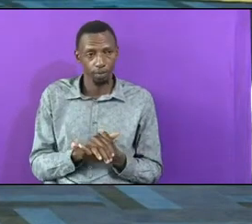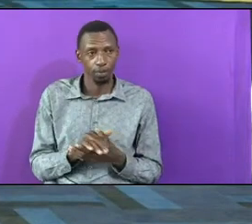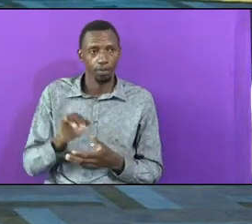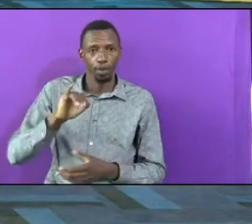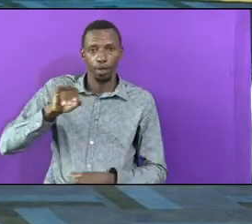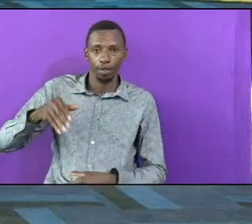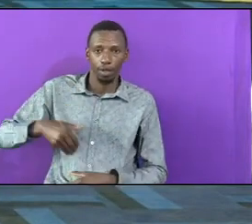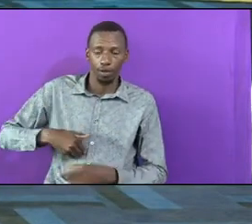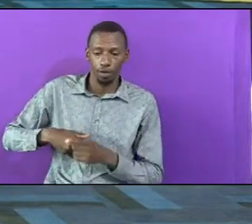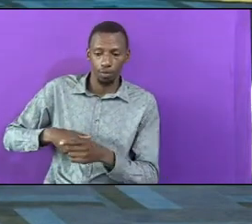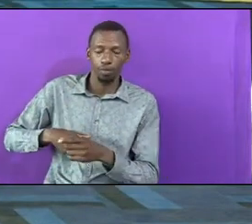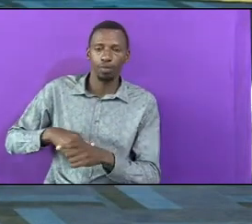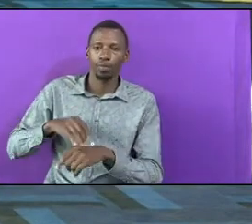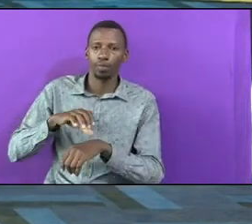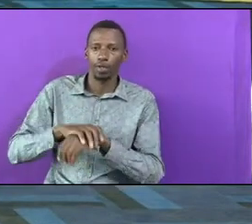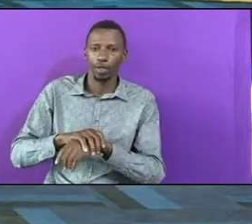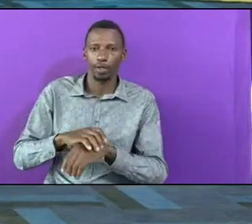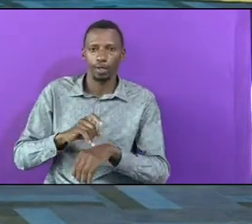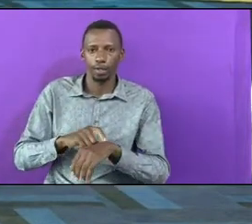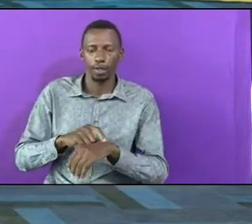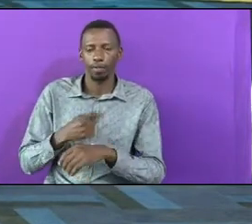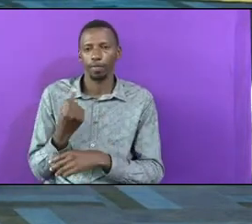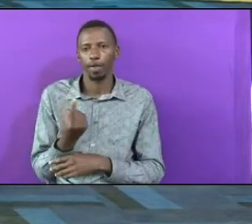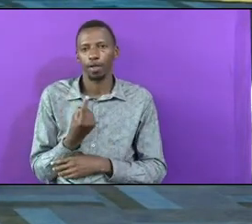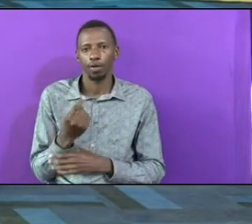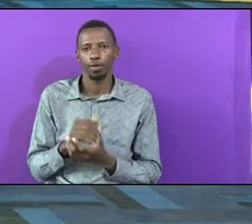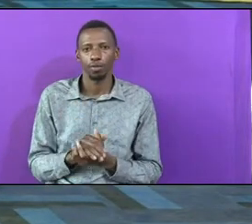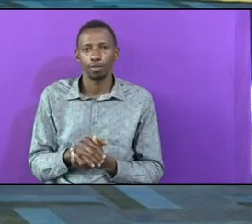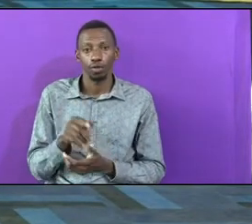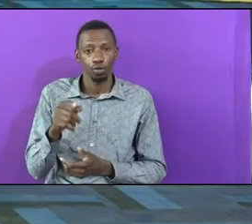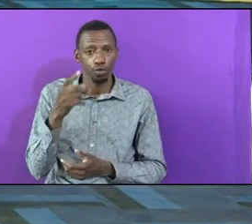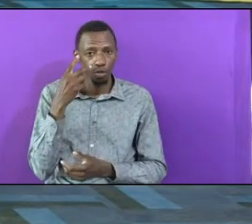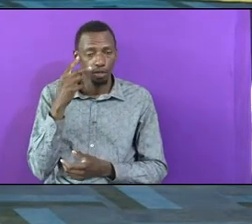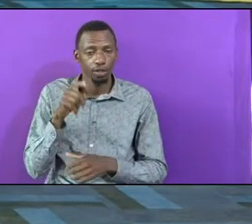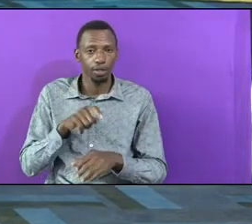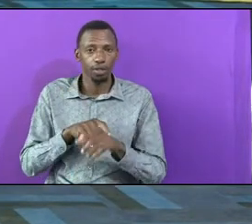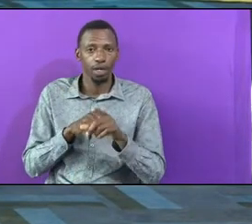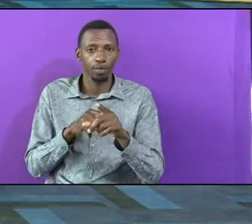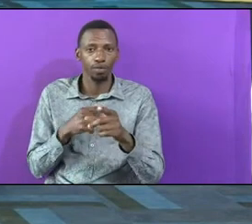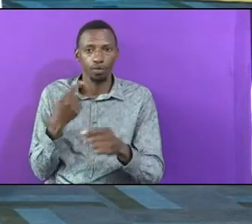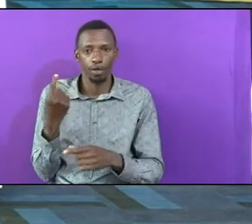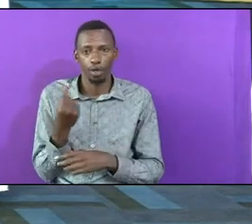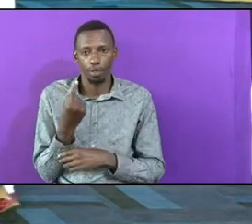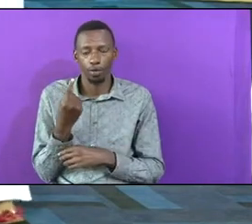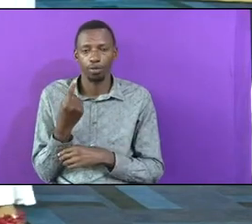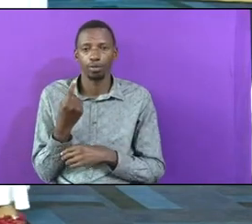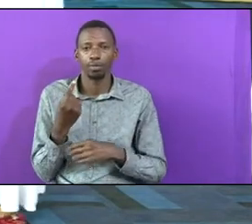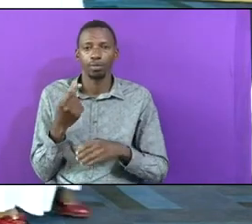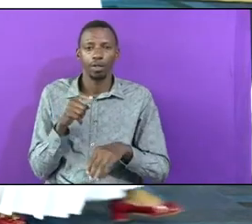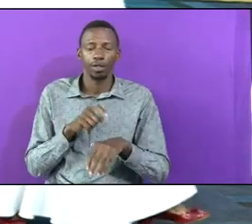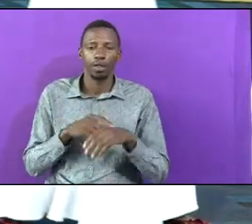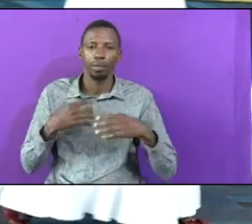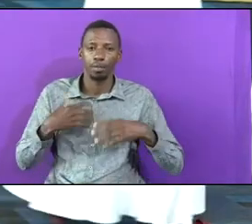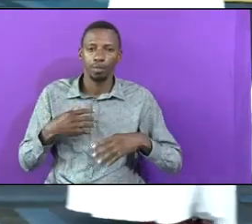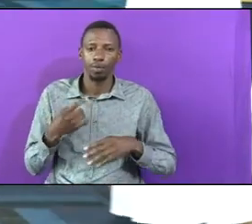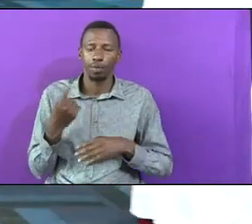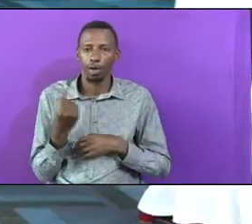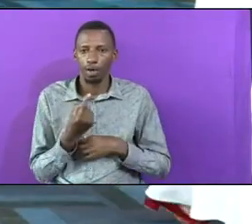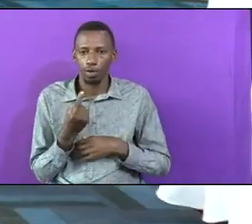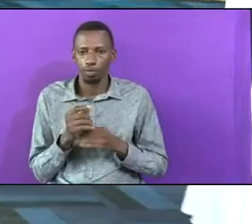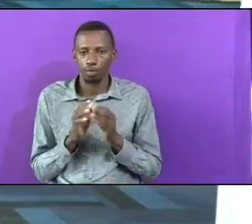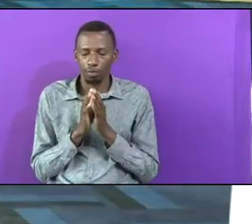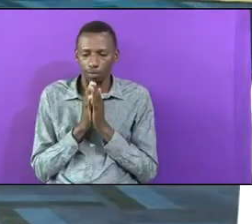Jacobo Took Time To Be Alone And You See When You Are Alone People When They Are Alone They Pray